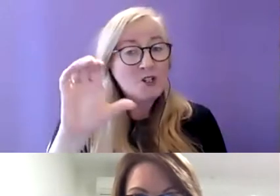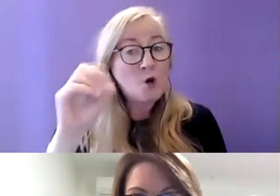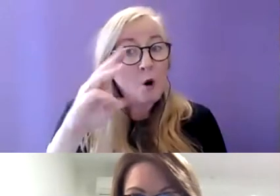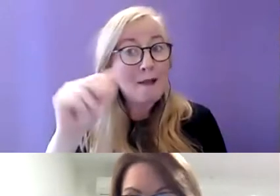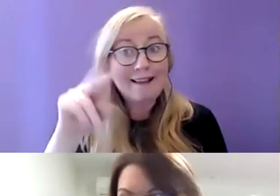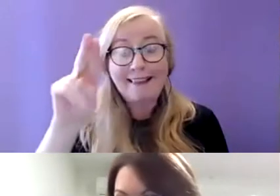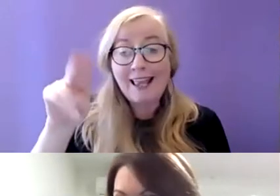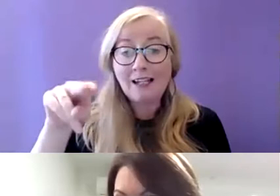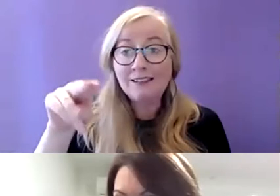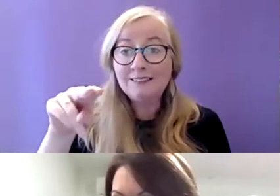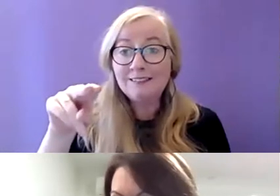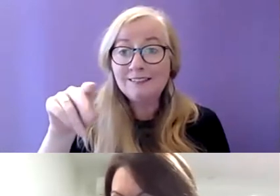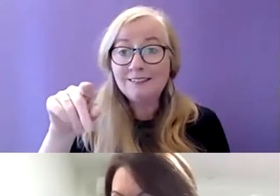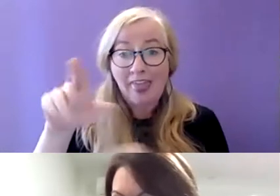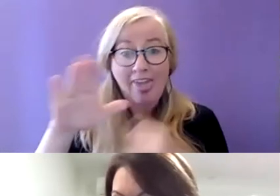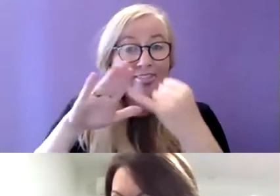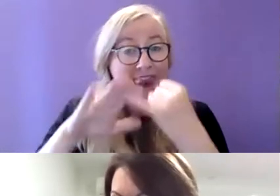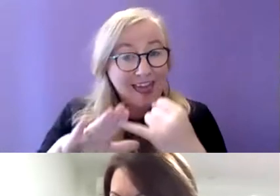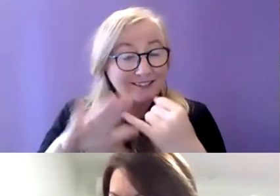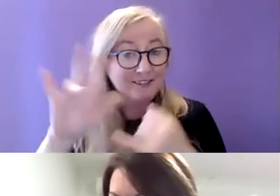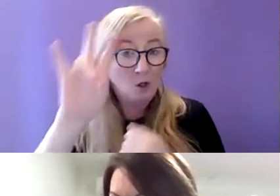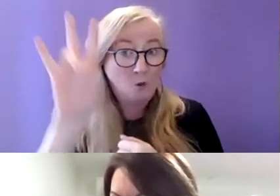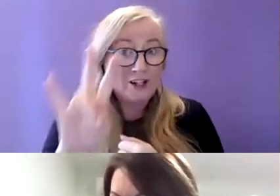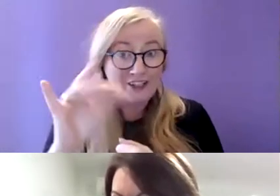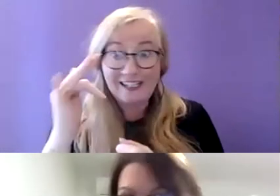can maybe maybe we'll make that the last question if we can